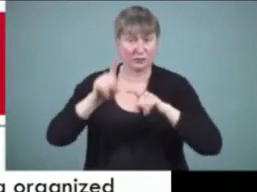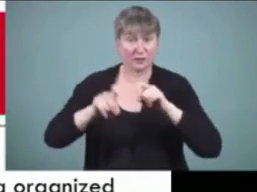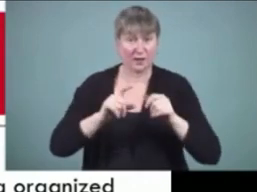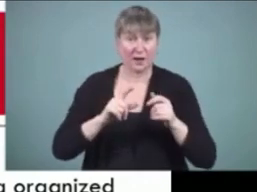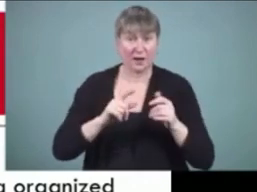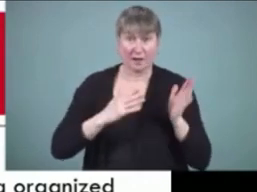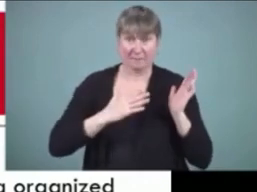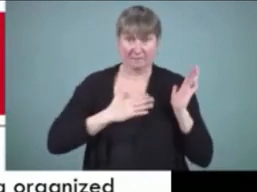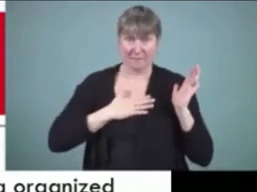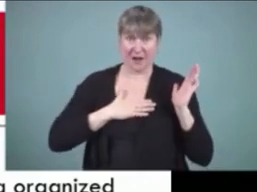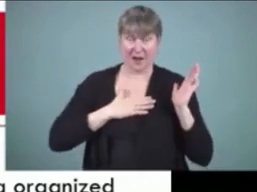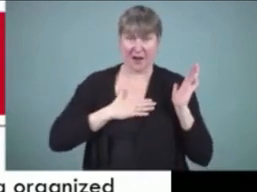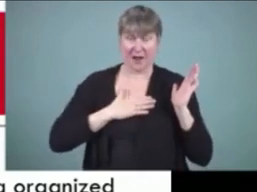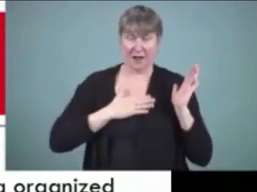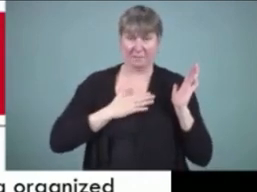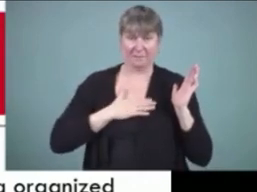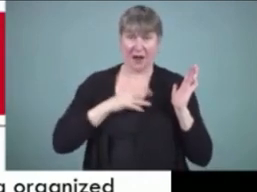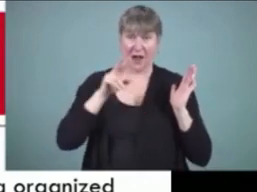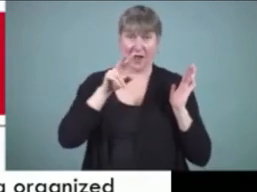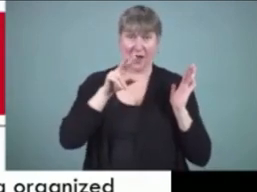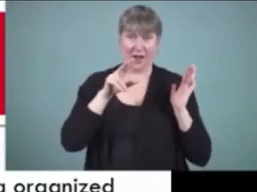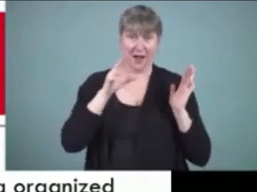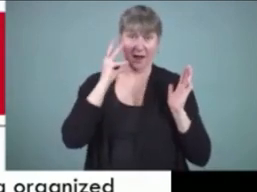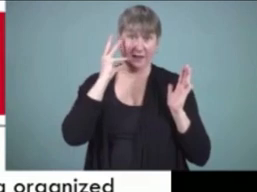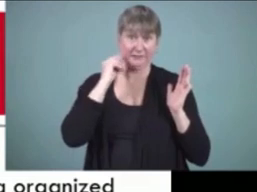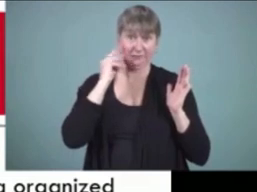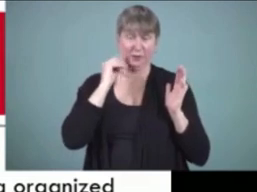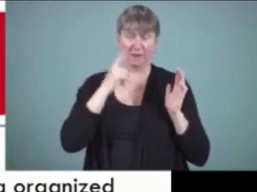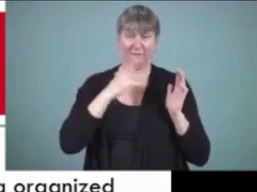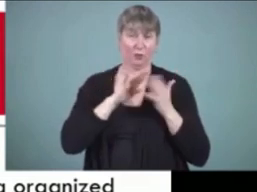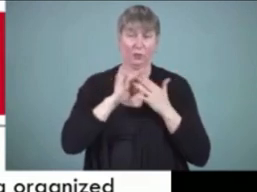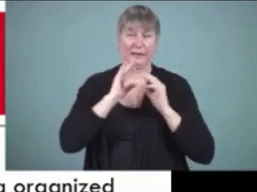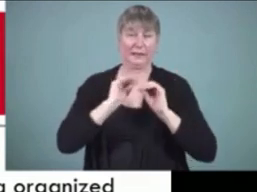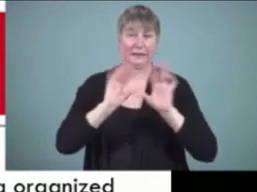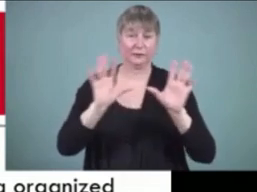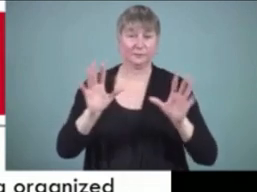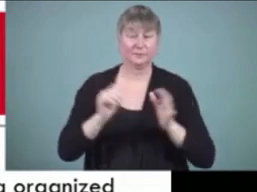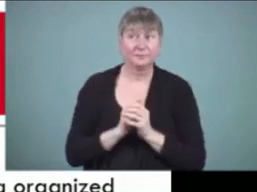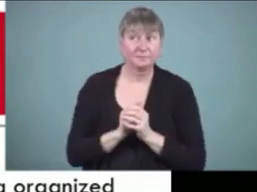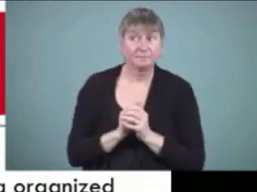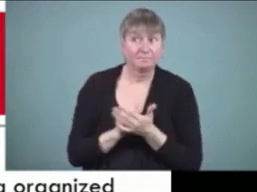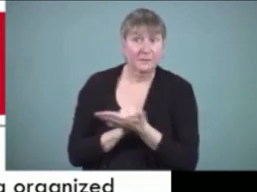found it very self-explanatory but no questions